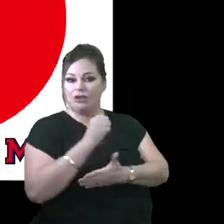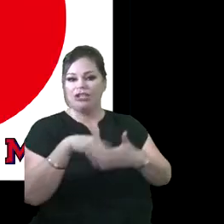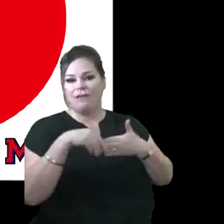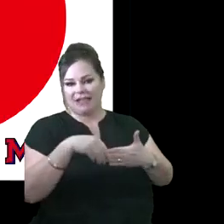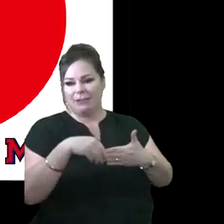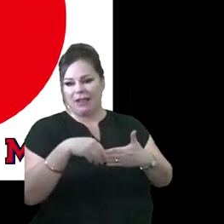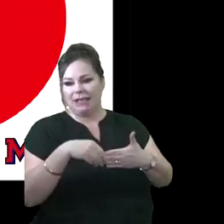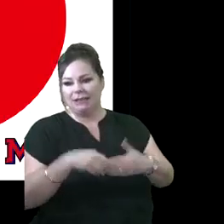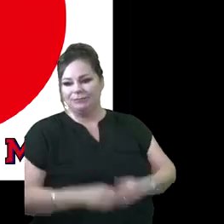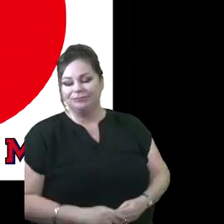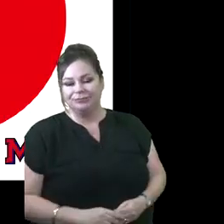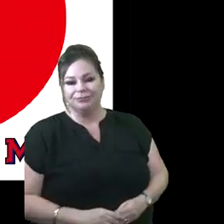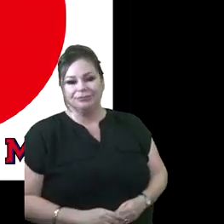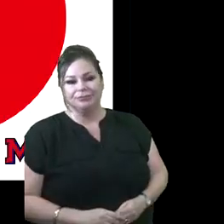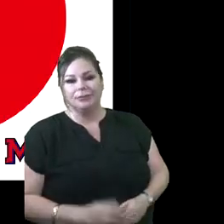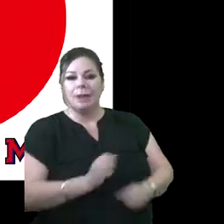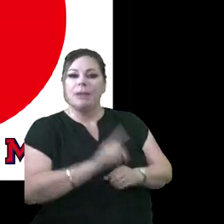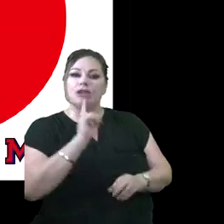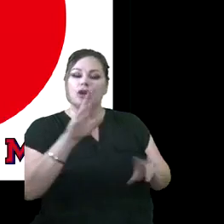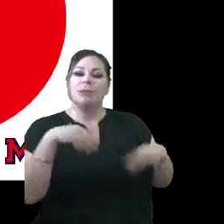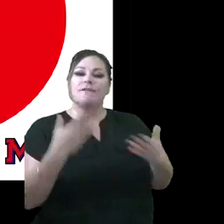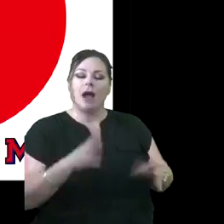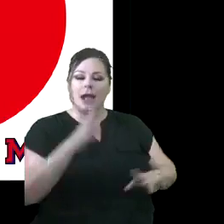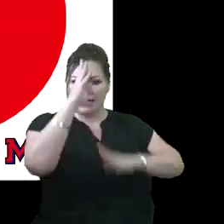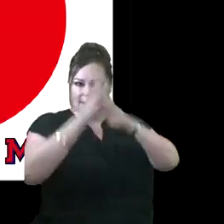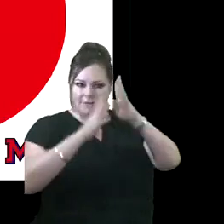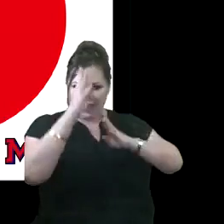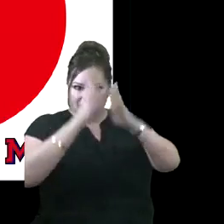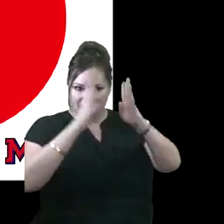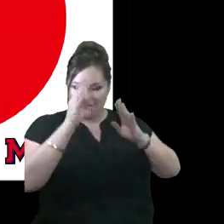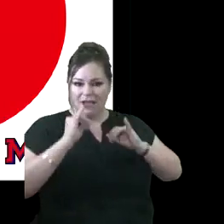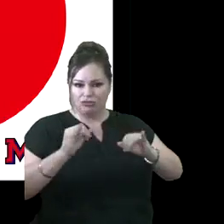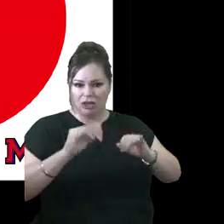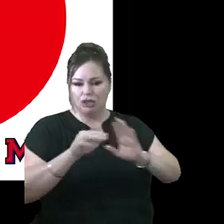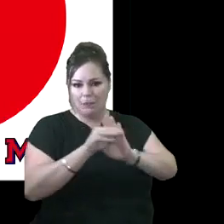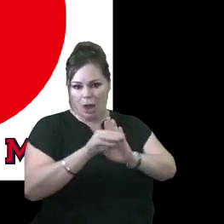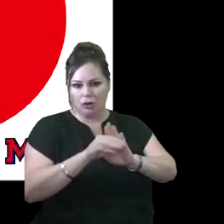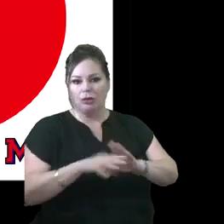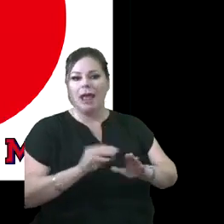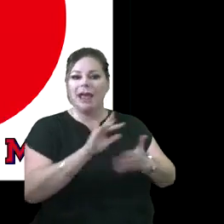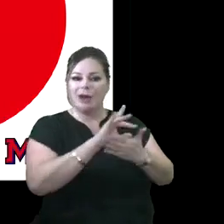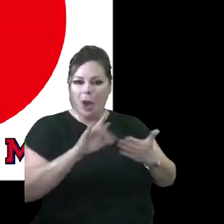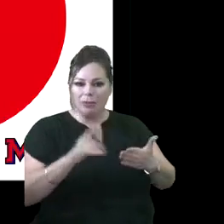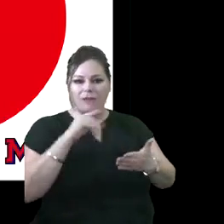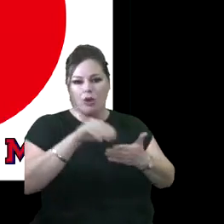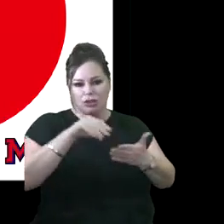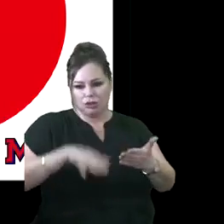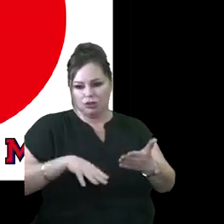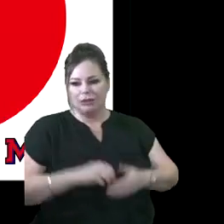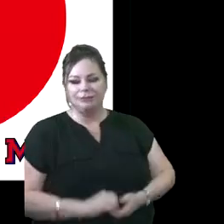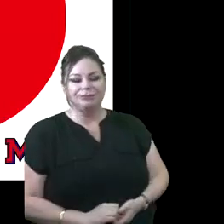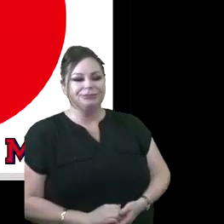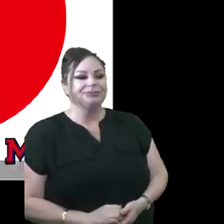flexibility to make sure that we're providing innovative instructional models and options for our scholars.